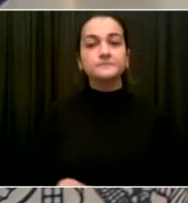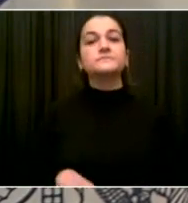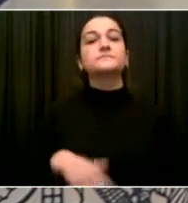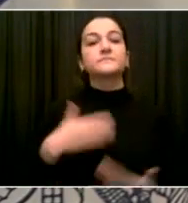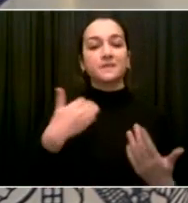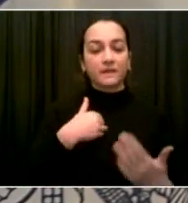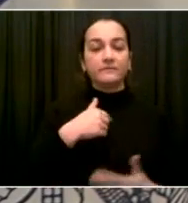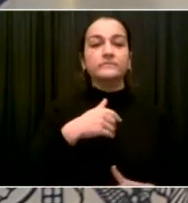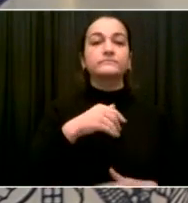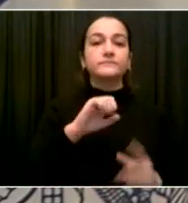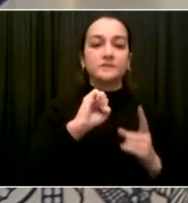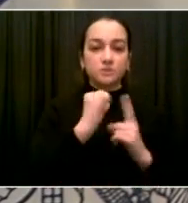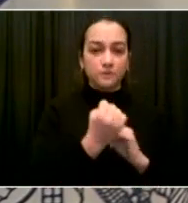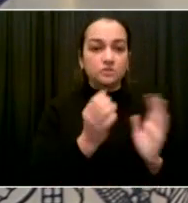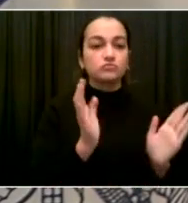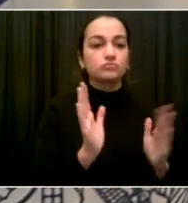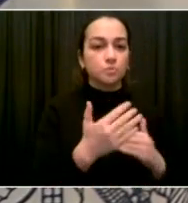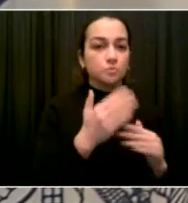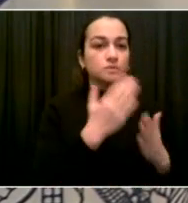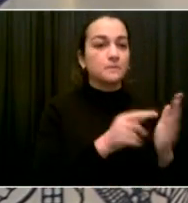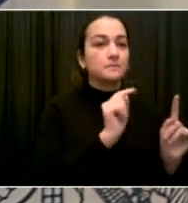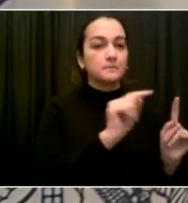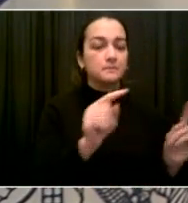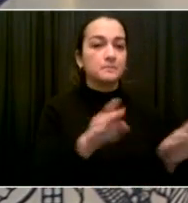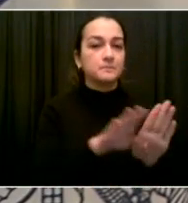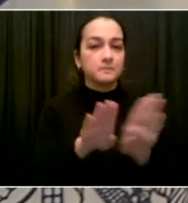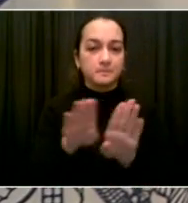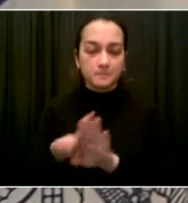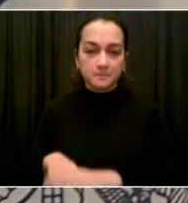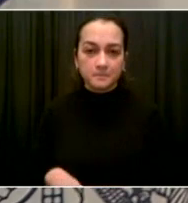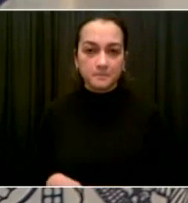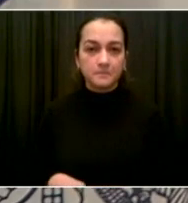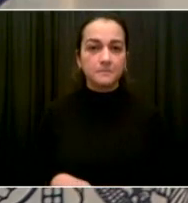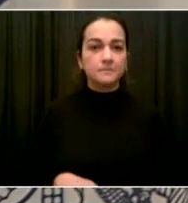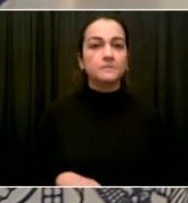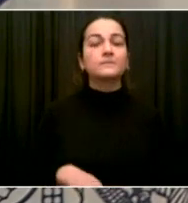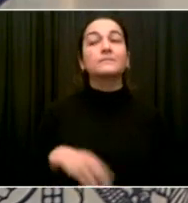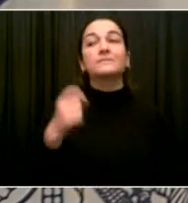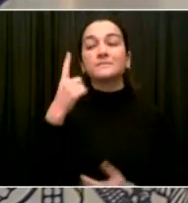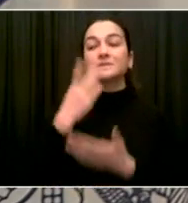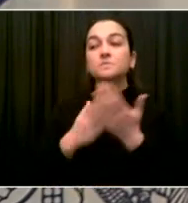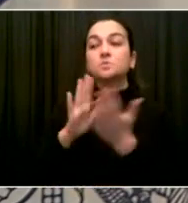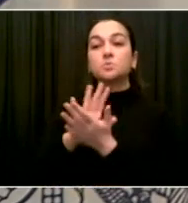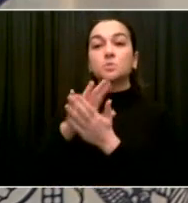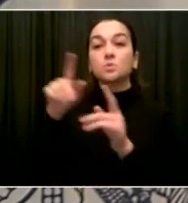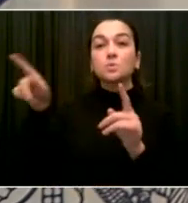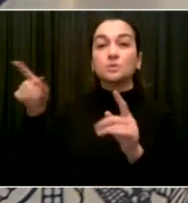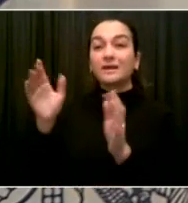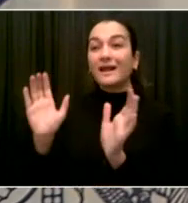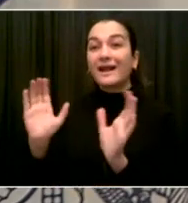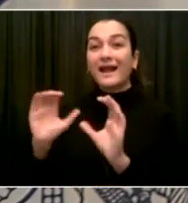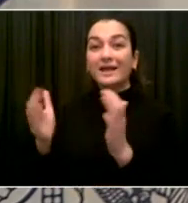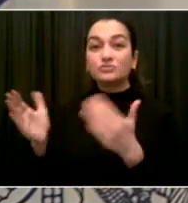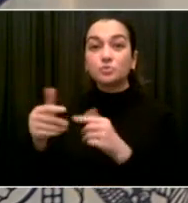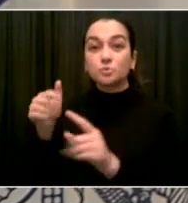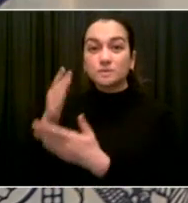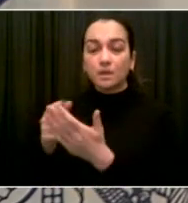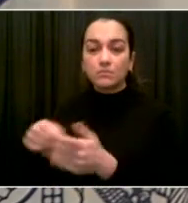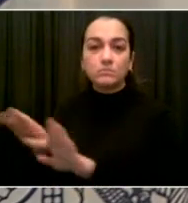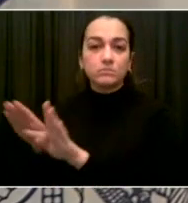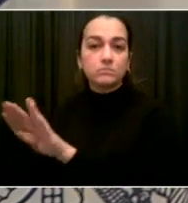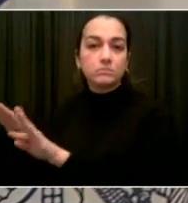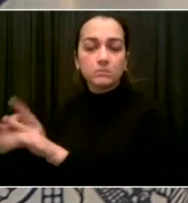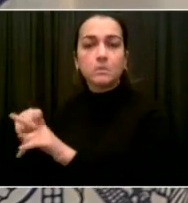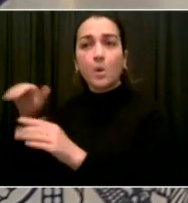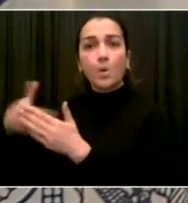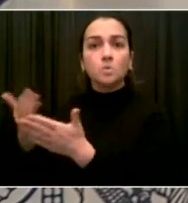classrooms open. So there will be some kids in the course this week that need to do things remotely.